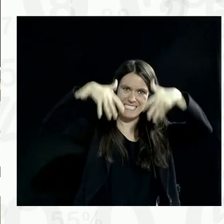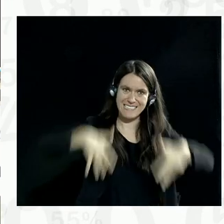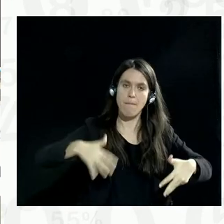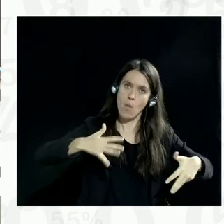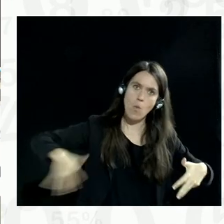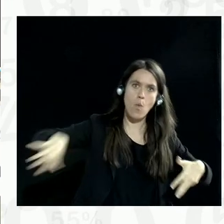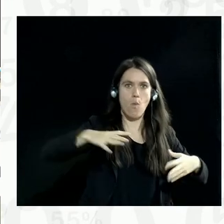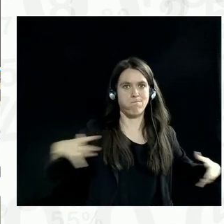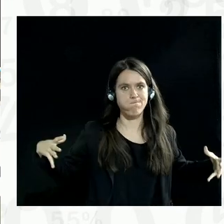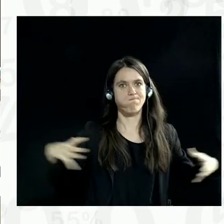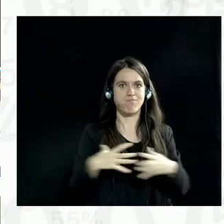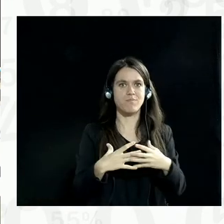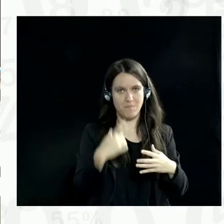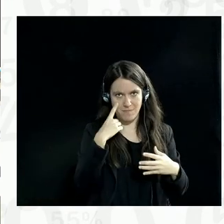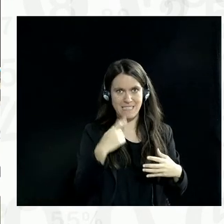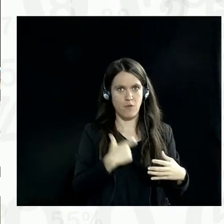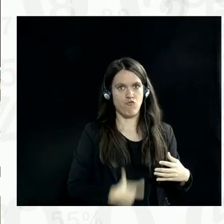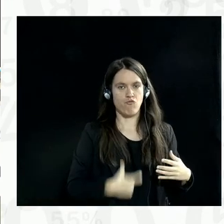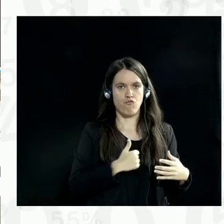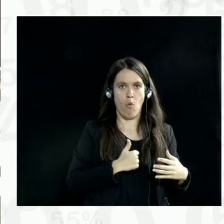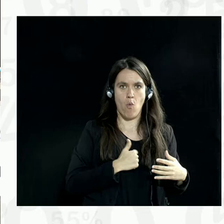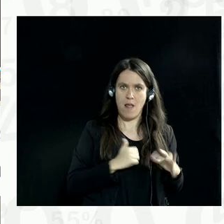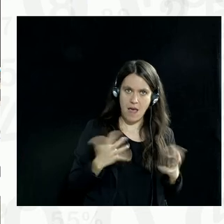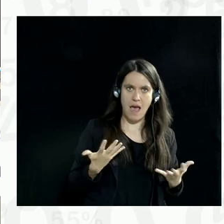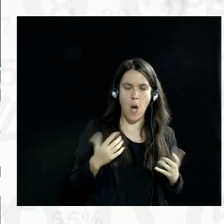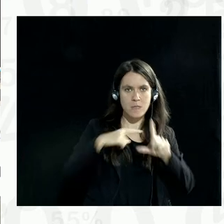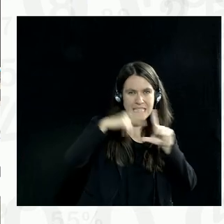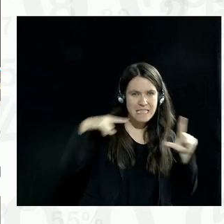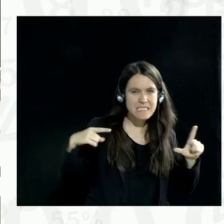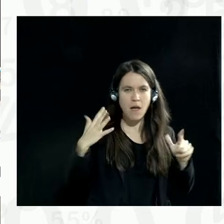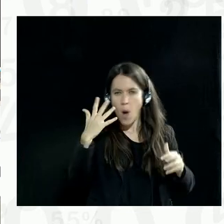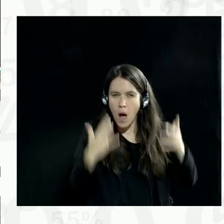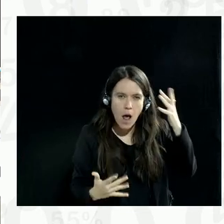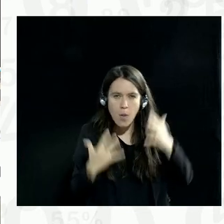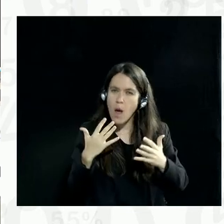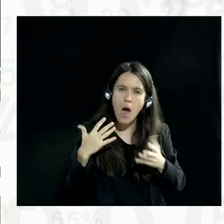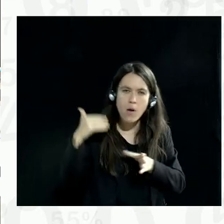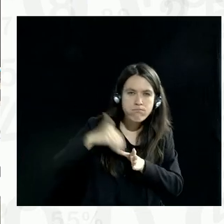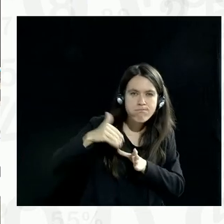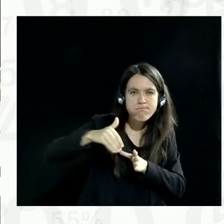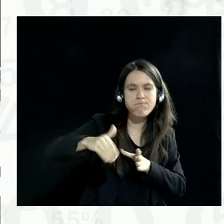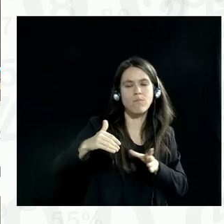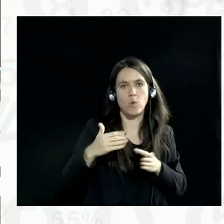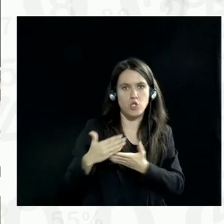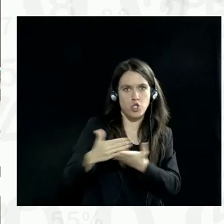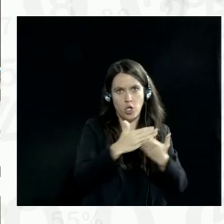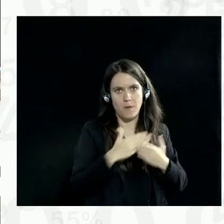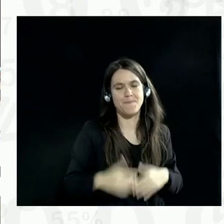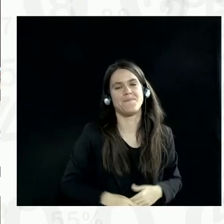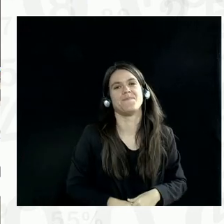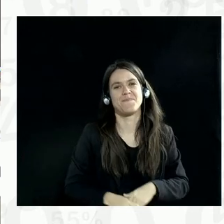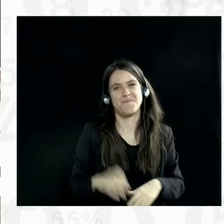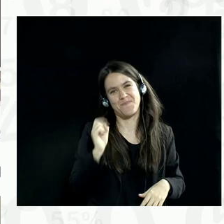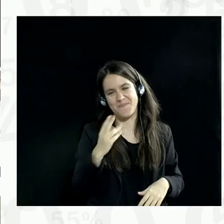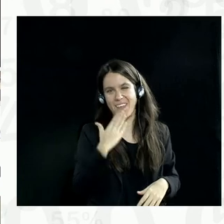appreciate the role of statistics, how statistics are calculated, stored, and ensuring confidentiality. Okay.